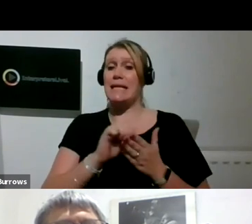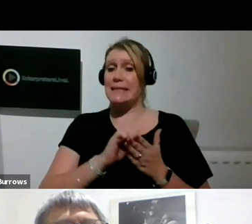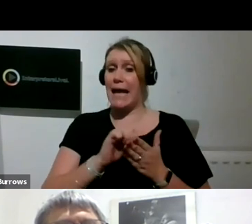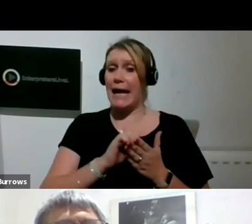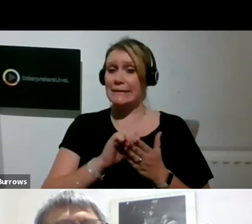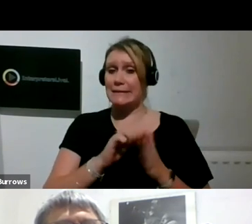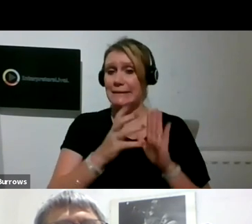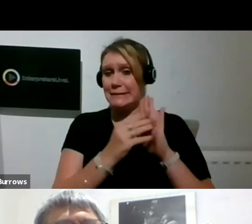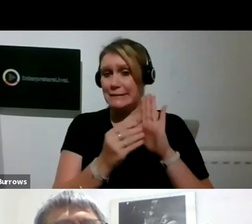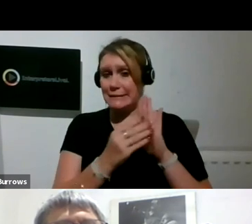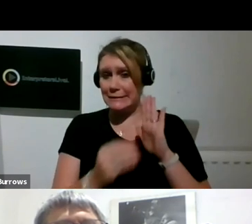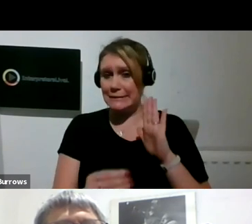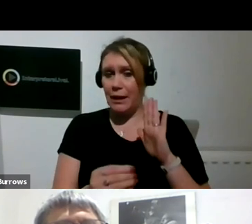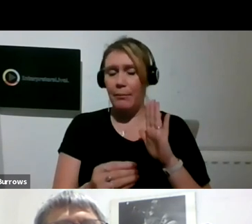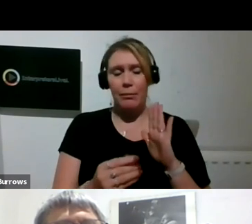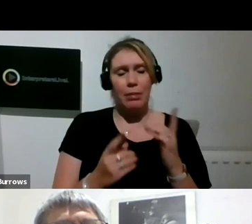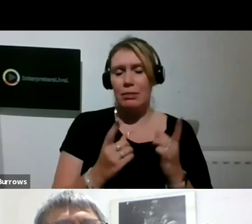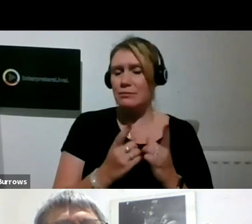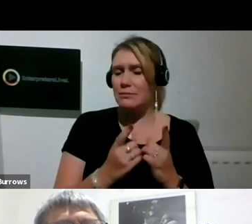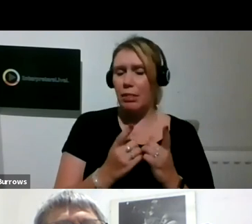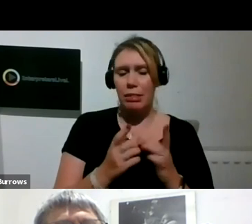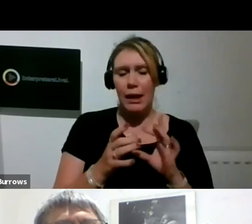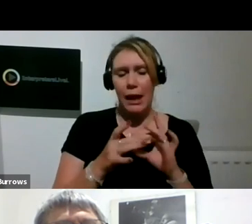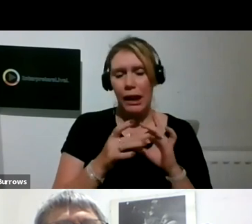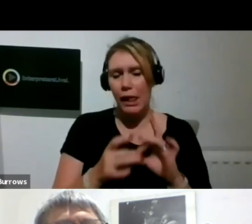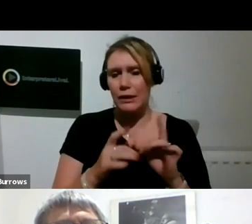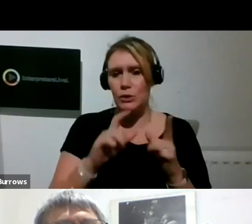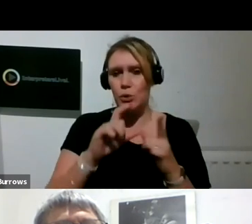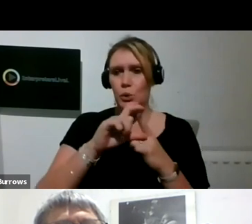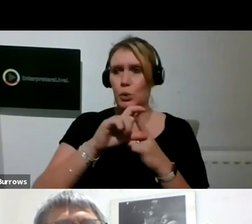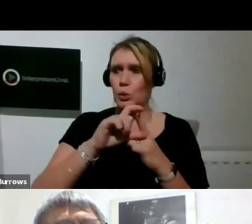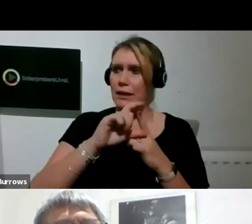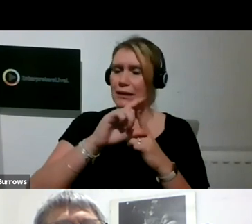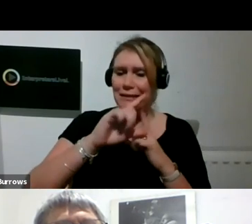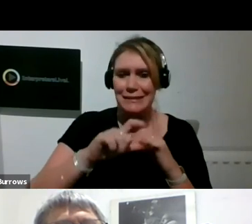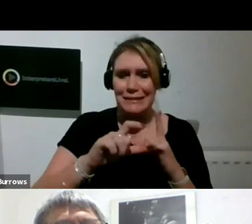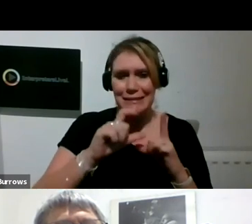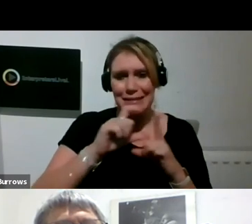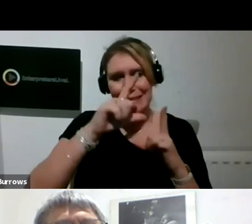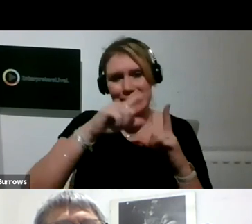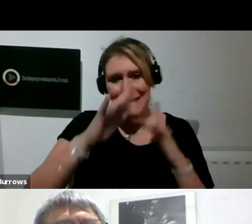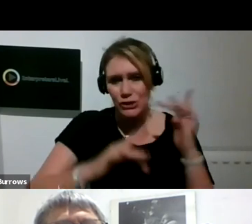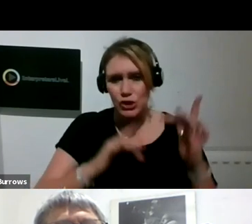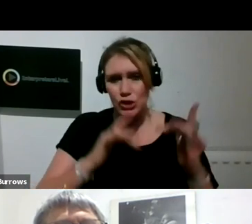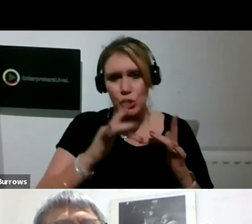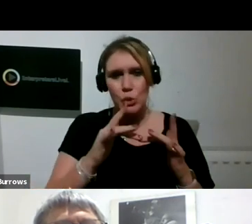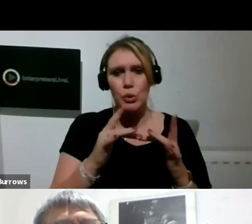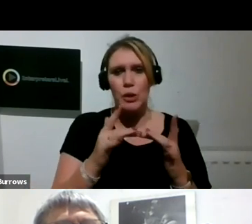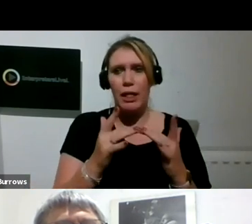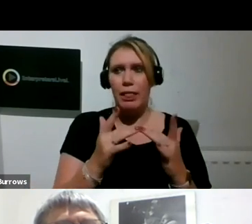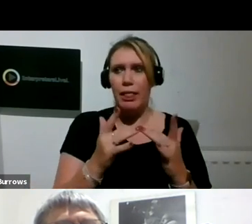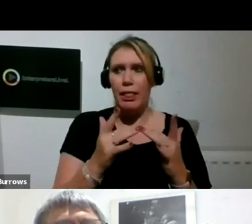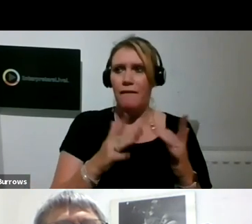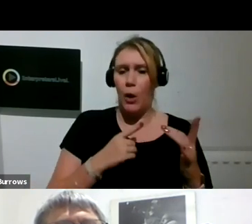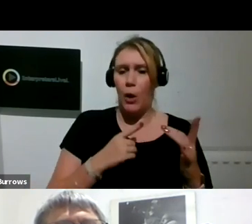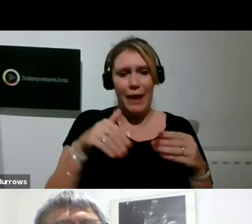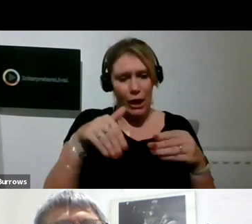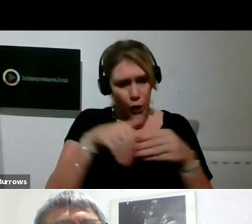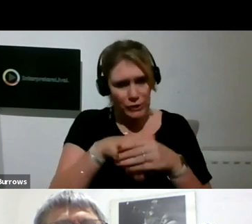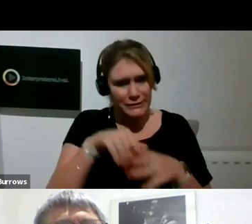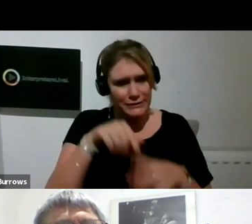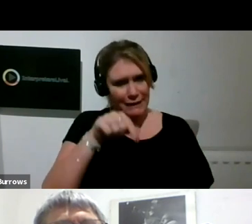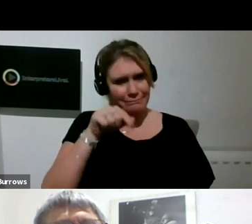the digital scans that really, really bring out the content. And I don't think I'd realised till then, Duncan,